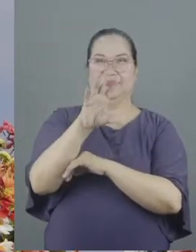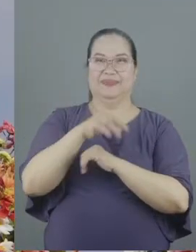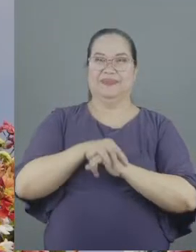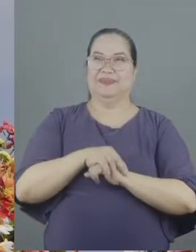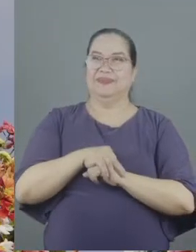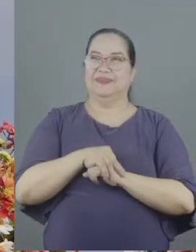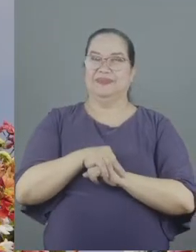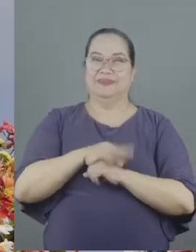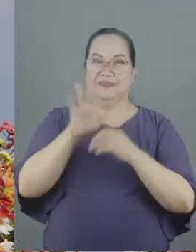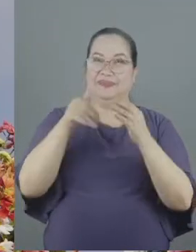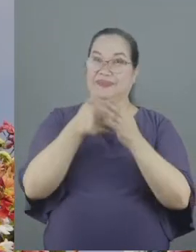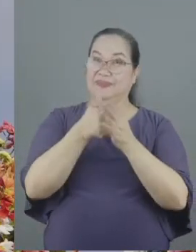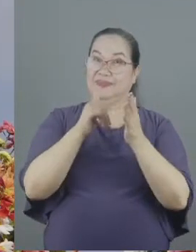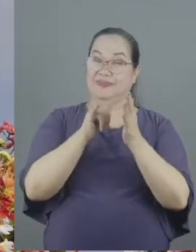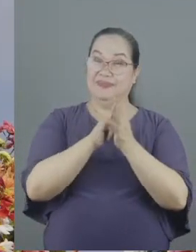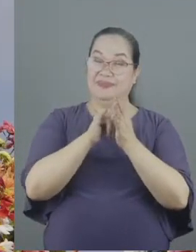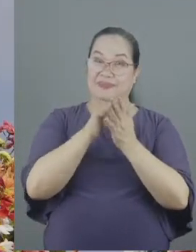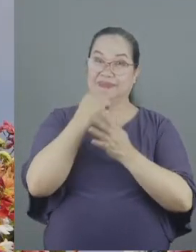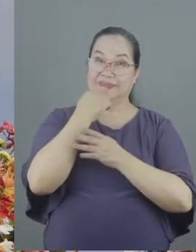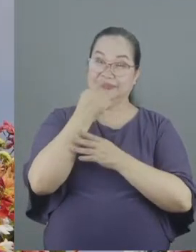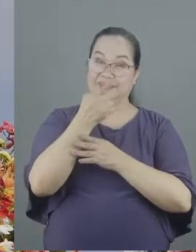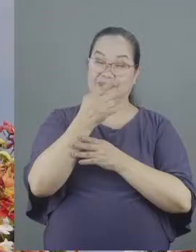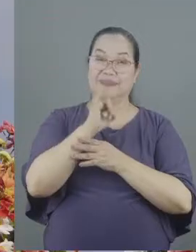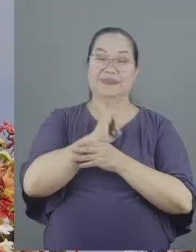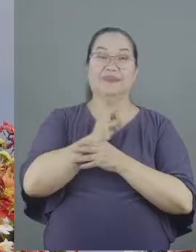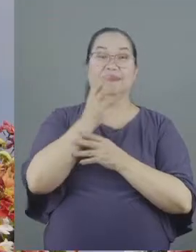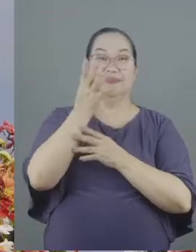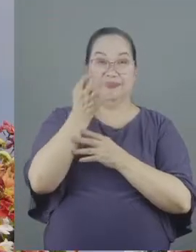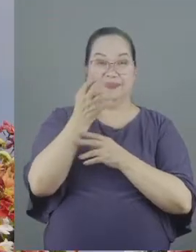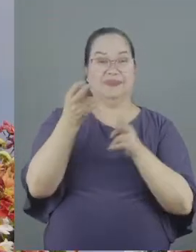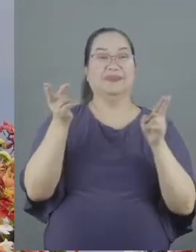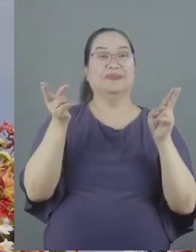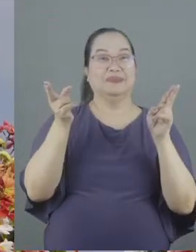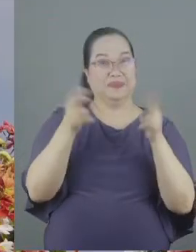With all of that said, beloved, I will be brief.